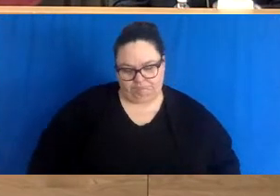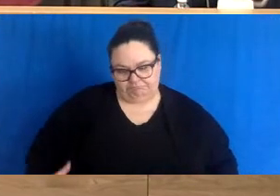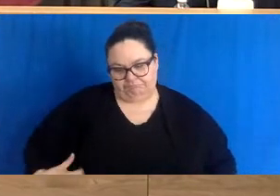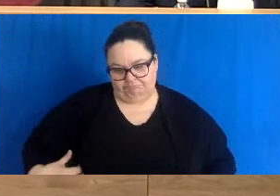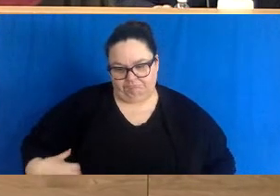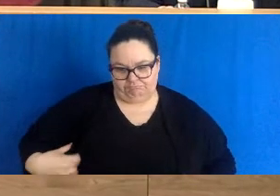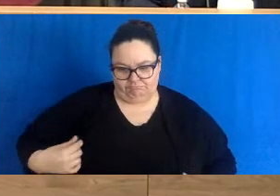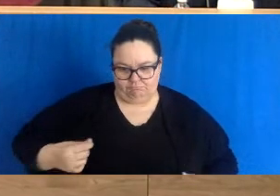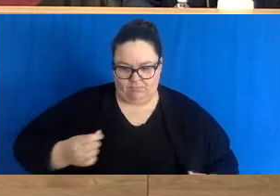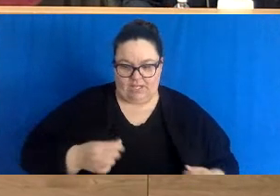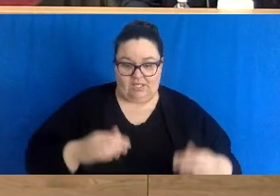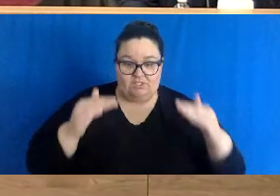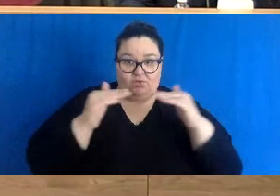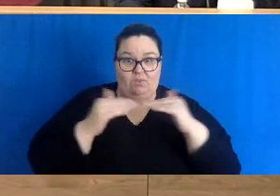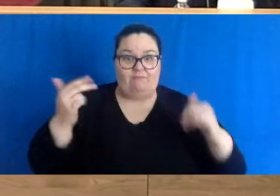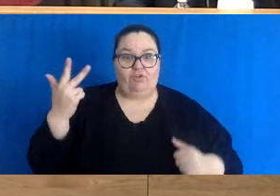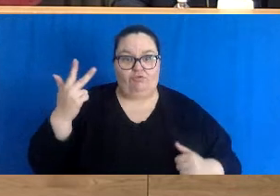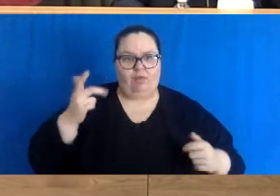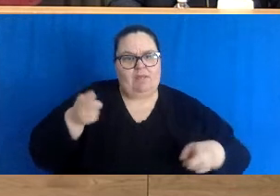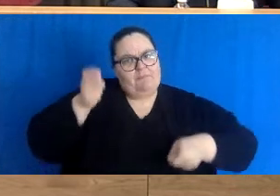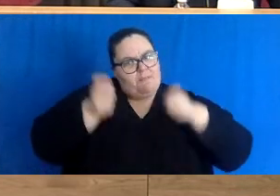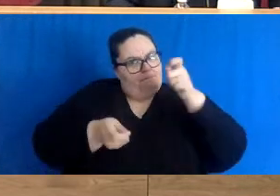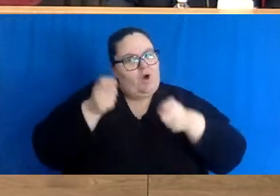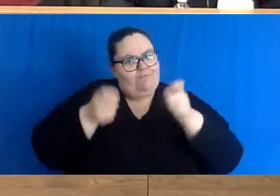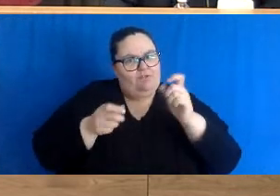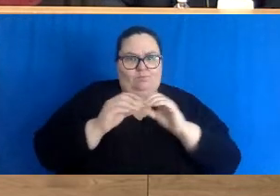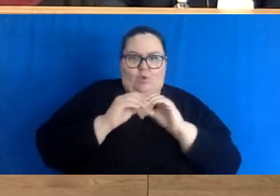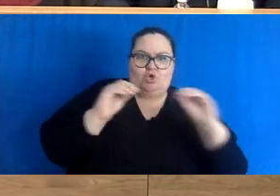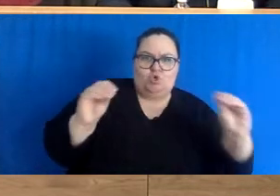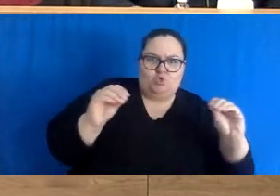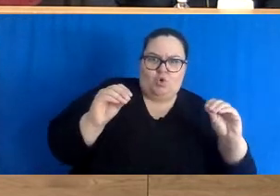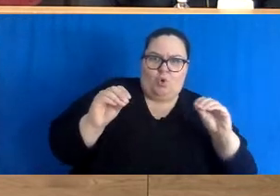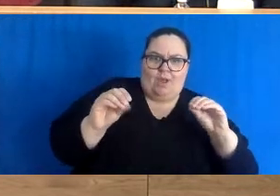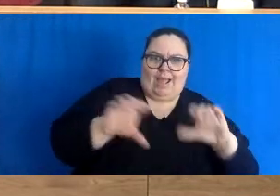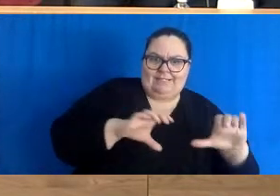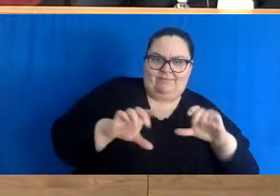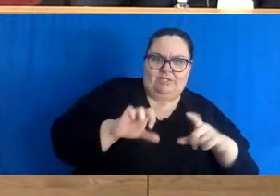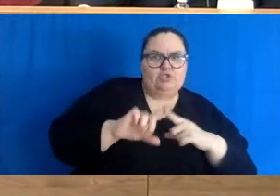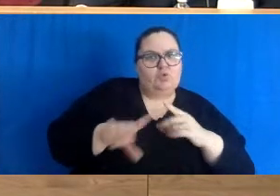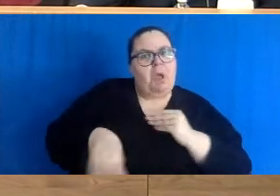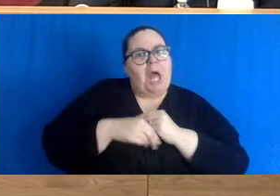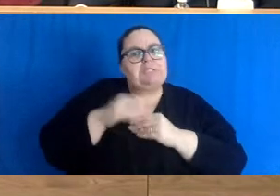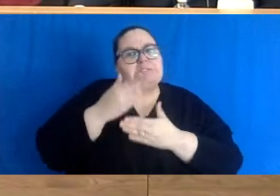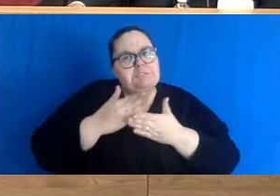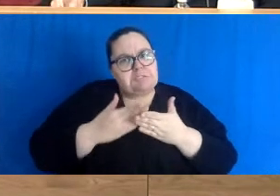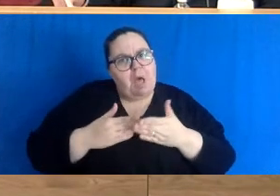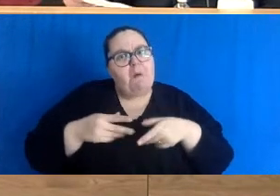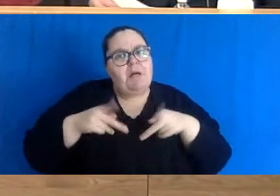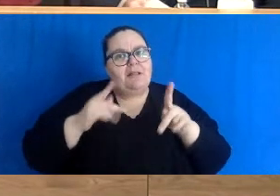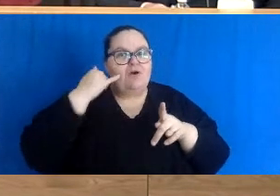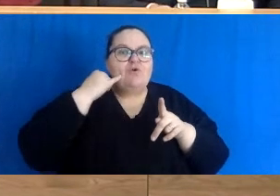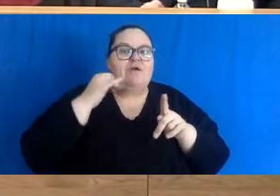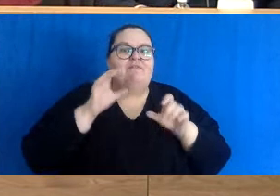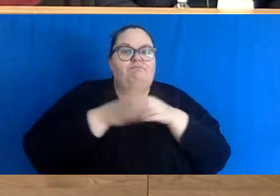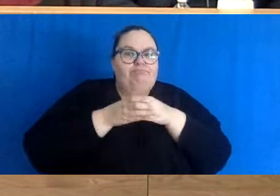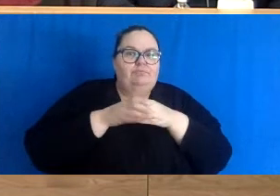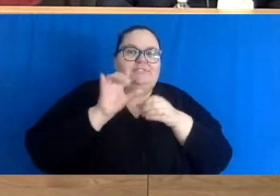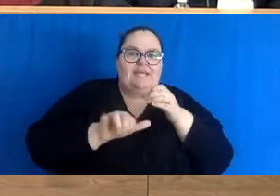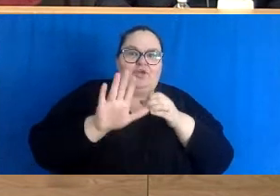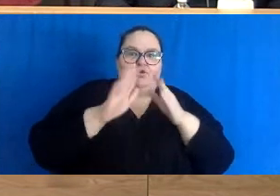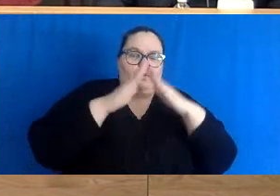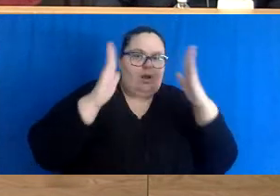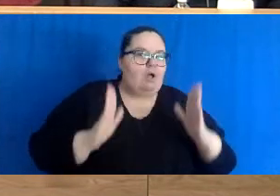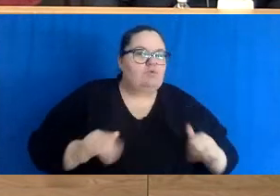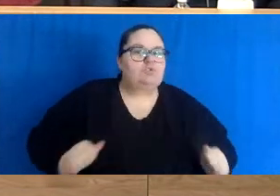in level three has been modified from no activities permitted to allowing some activities within a single household bubble. So why was that